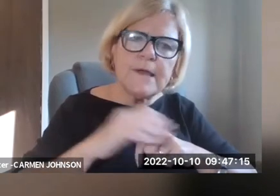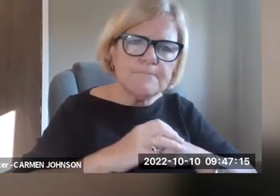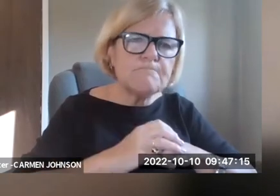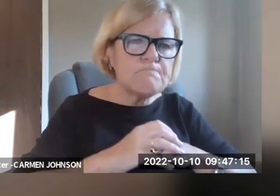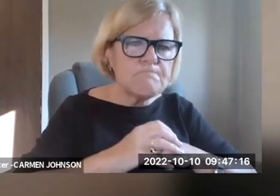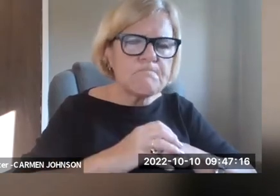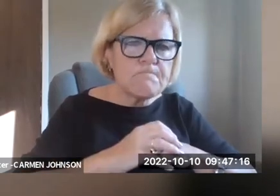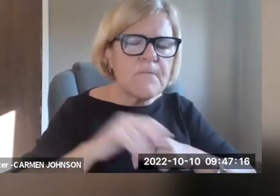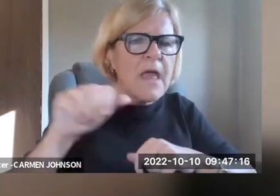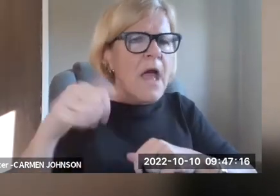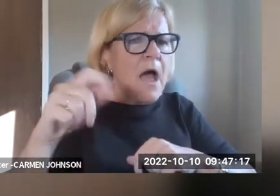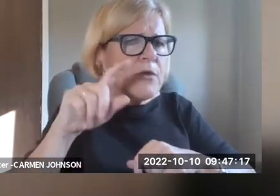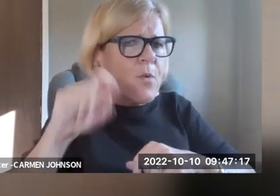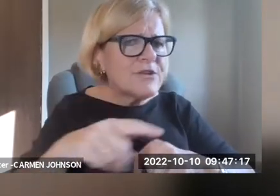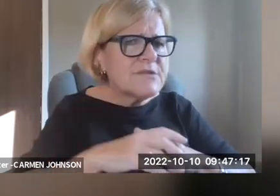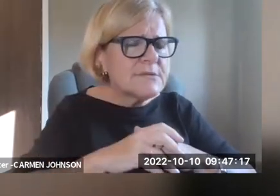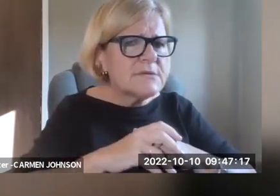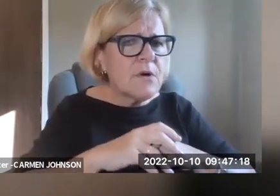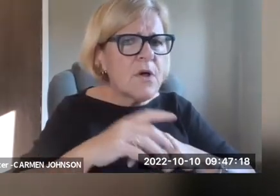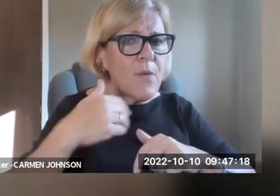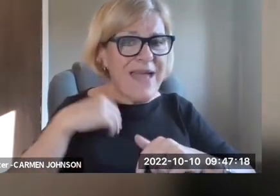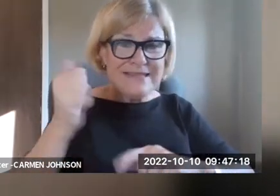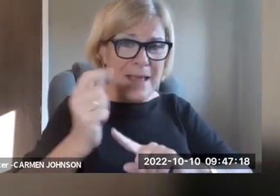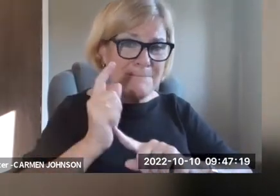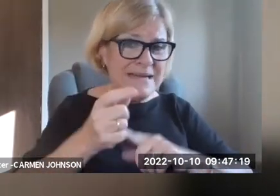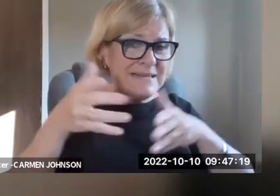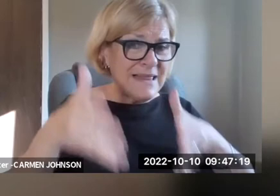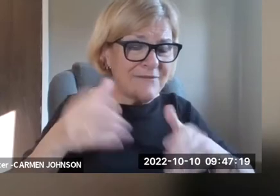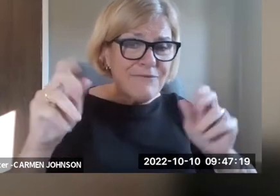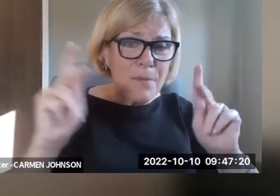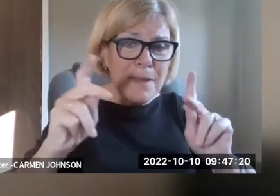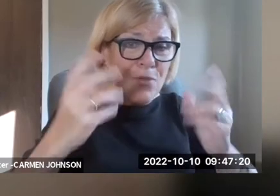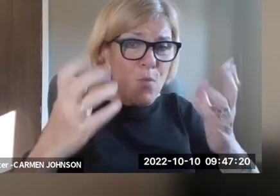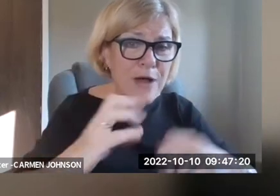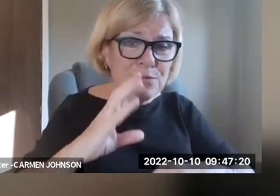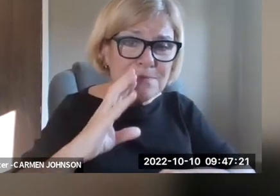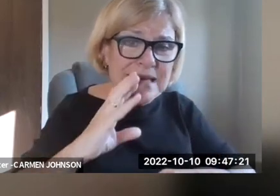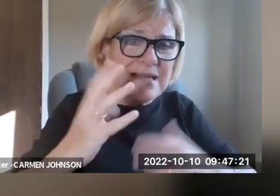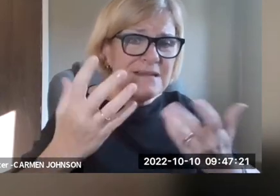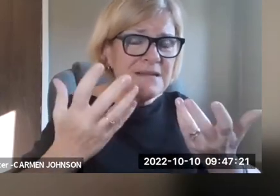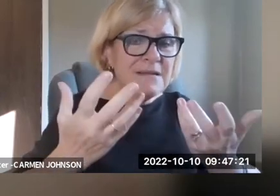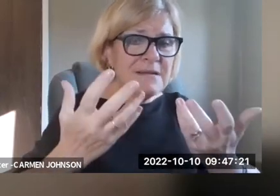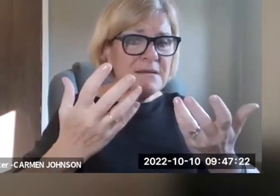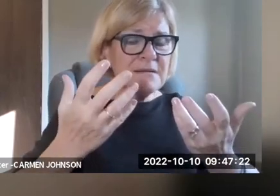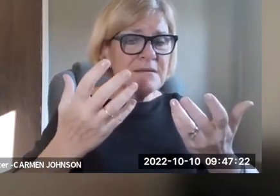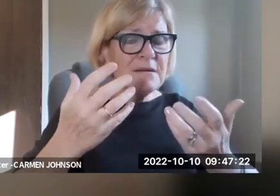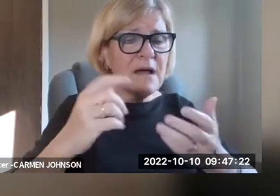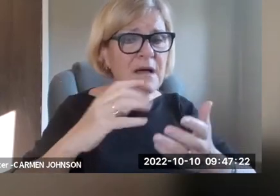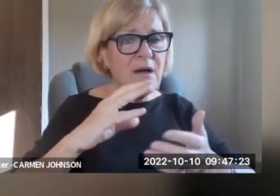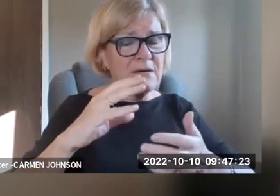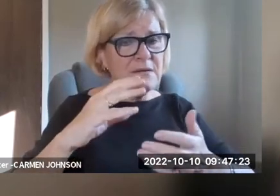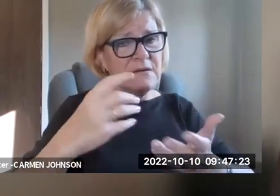isolation people experienced. Fair enough. Fair enough. So, okay. Um, other questions or